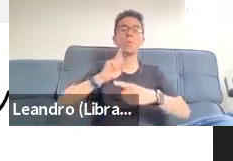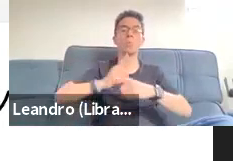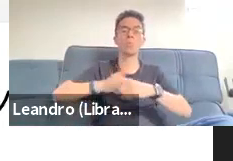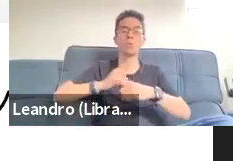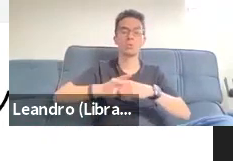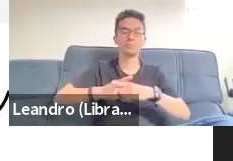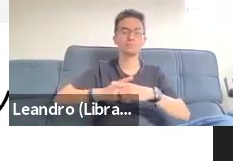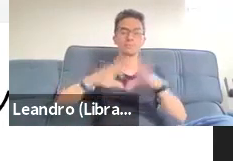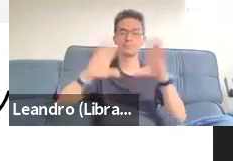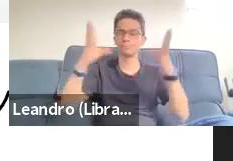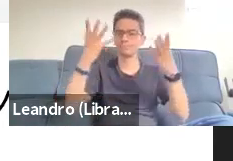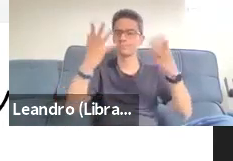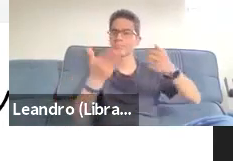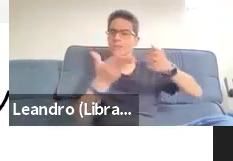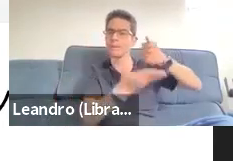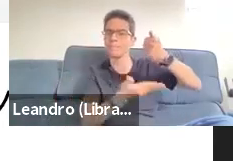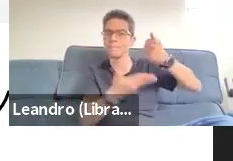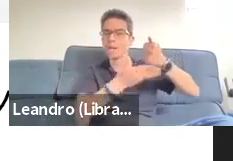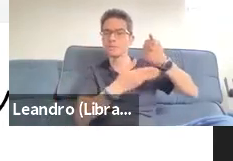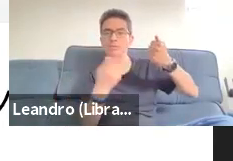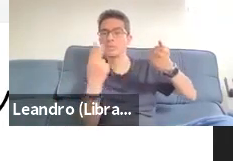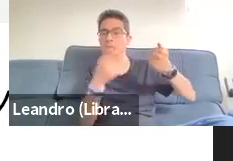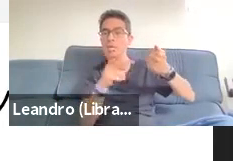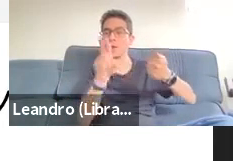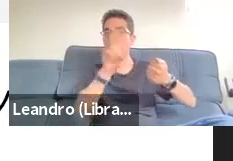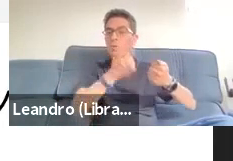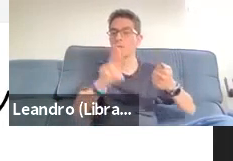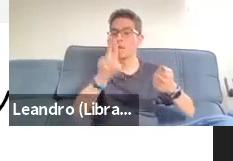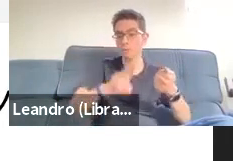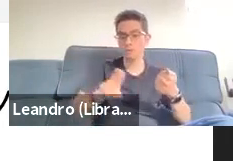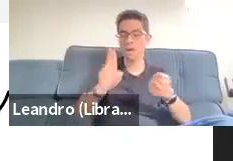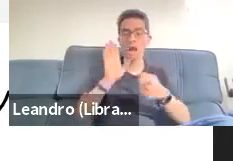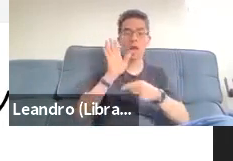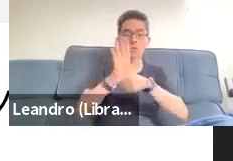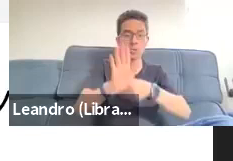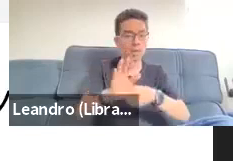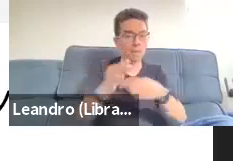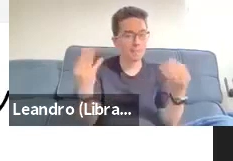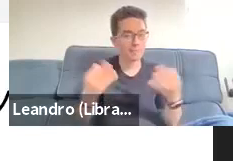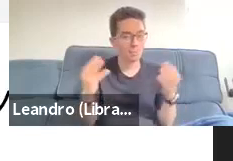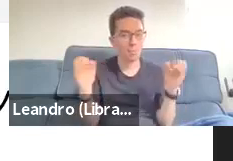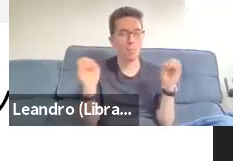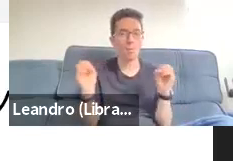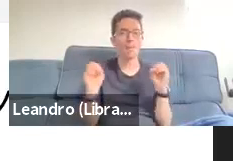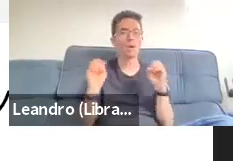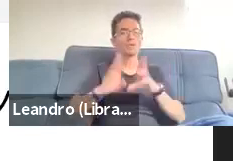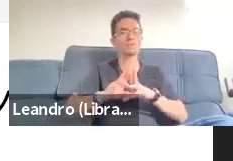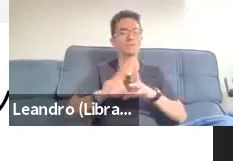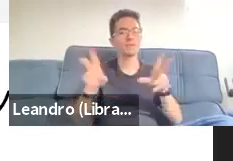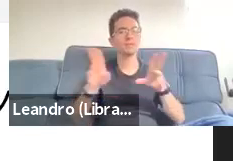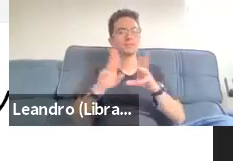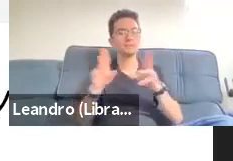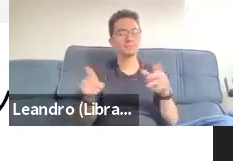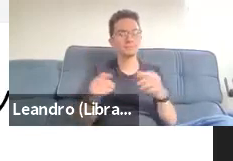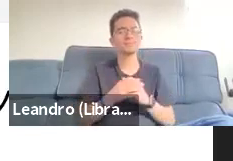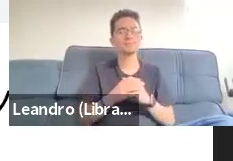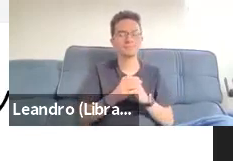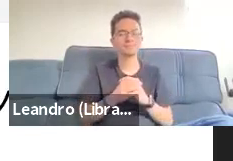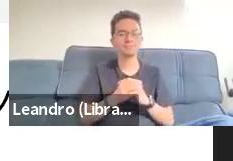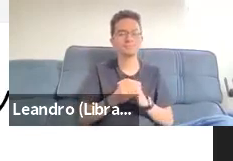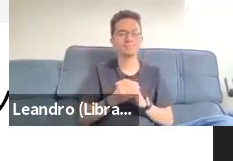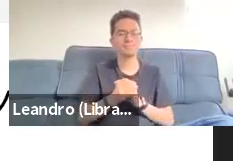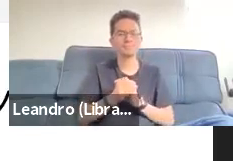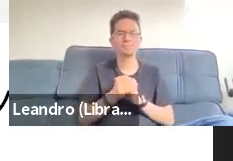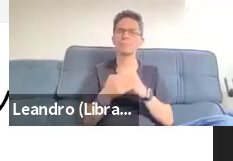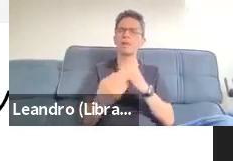well, so the question for us was, why, why are they so bad at this? And our arguments go back to the theoretical. We think that the